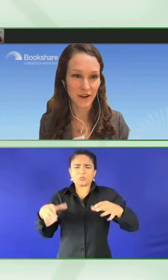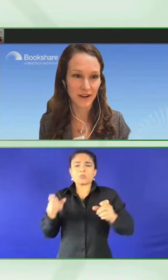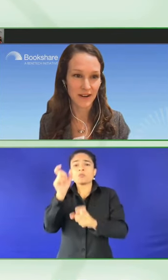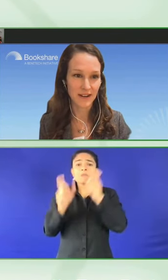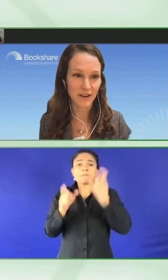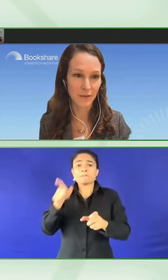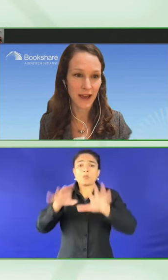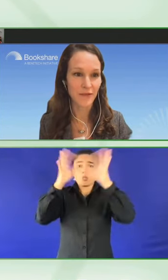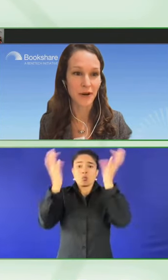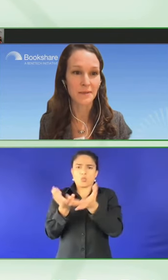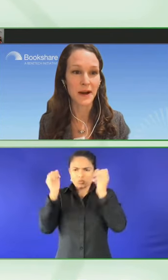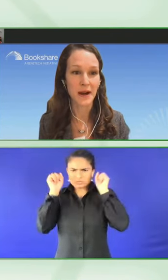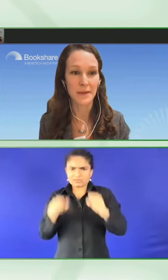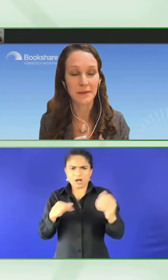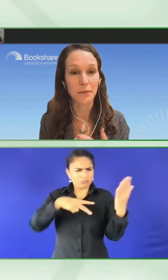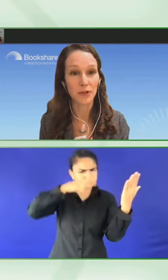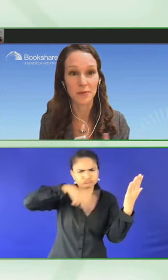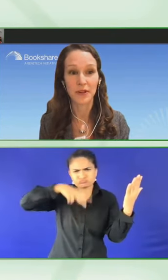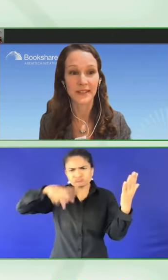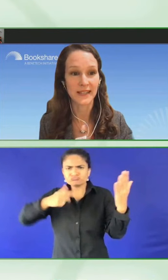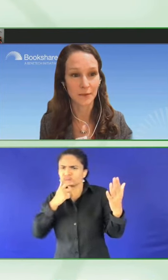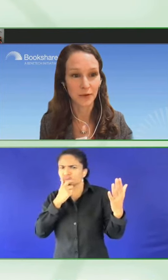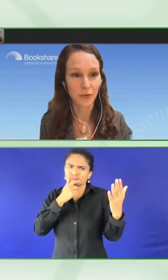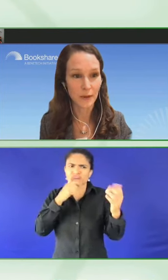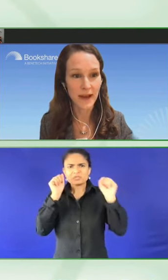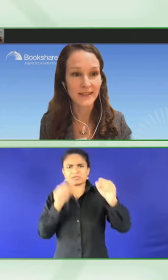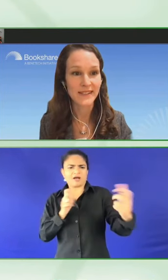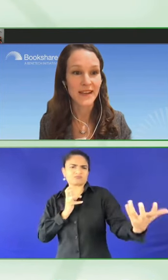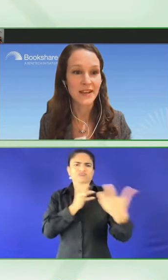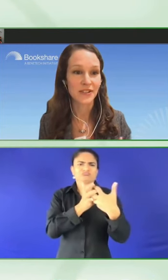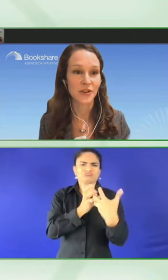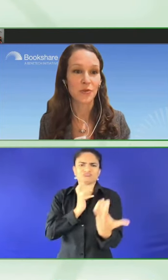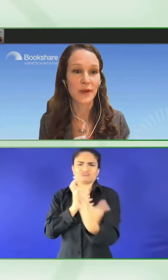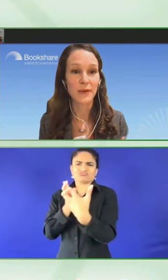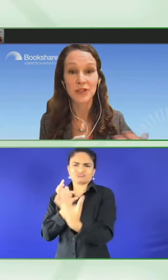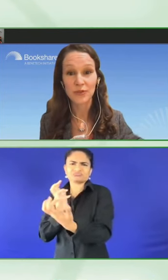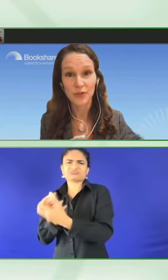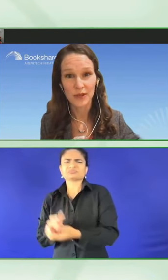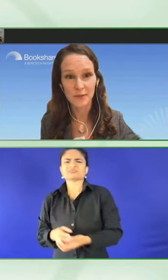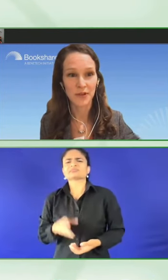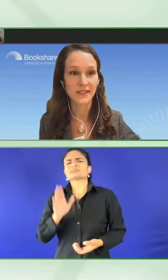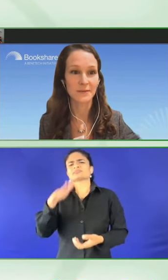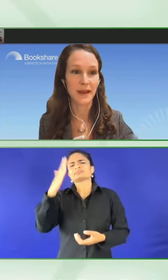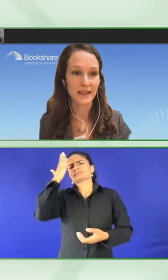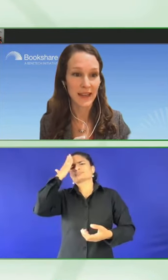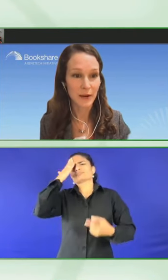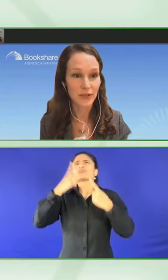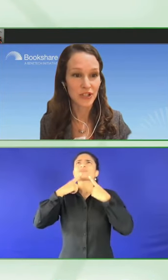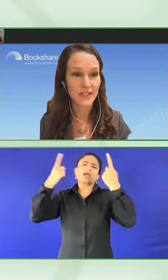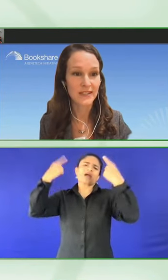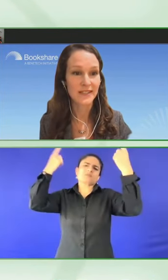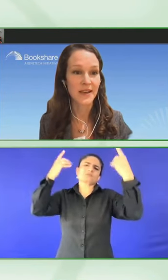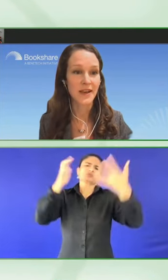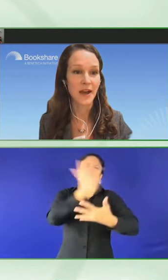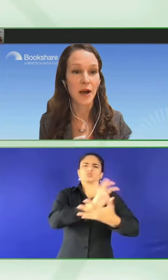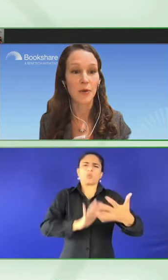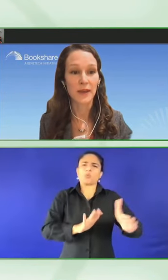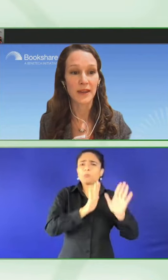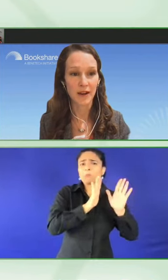in our platform in multiple accessible formats. So we do source books in many languages.